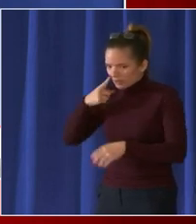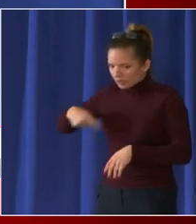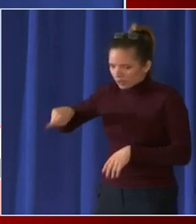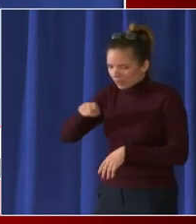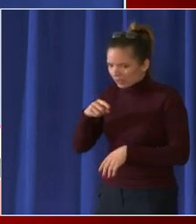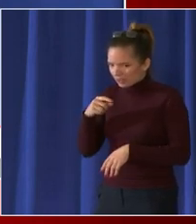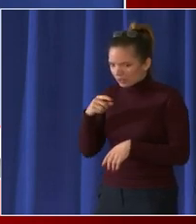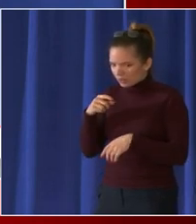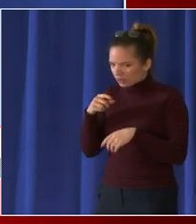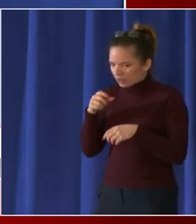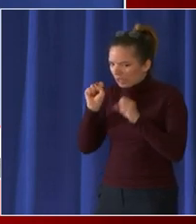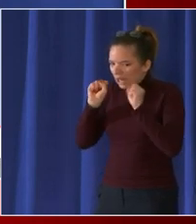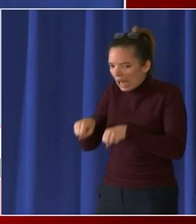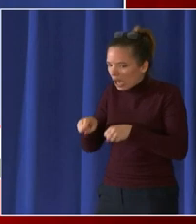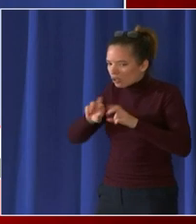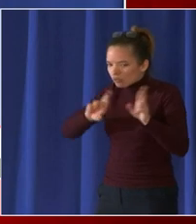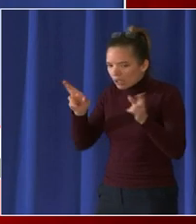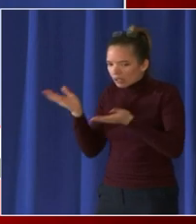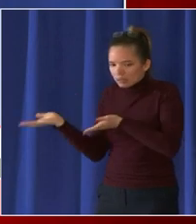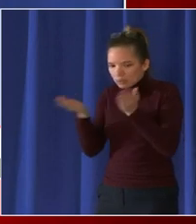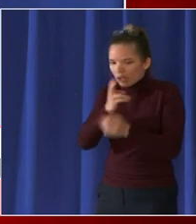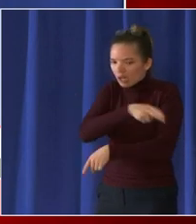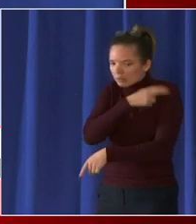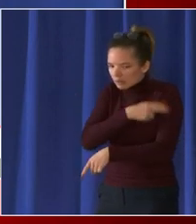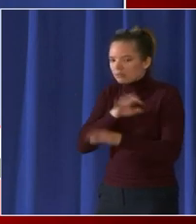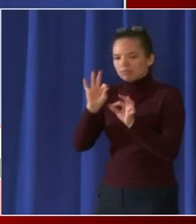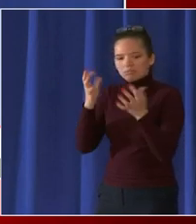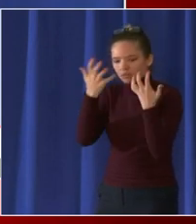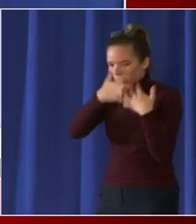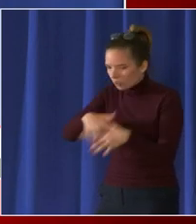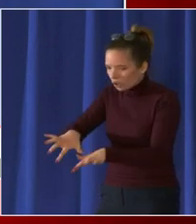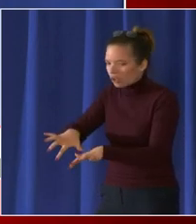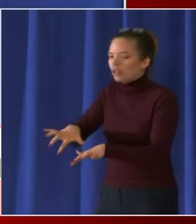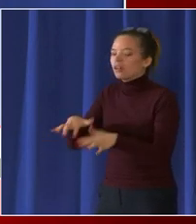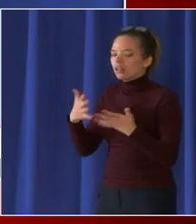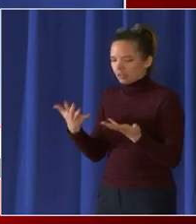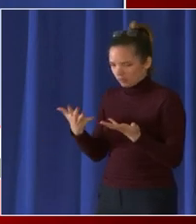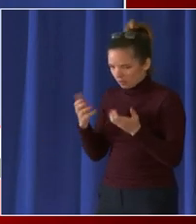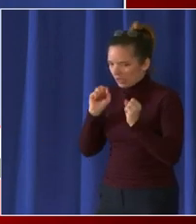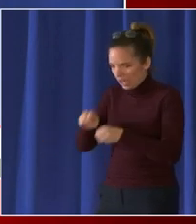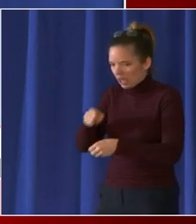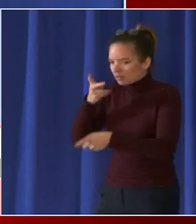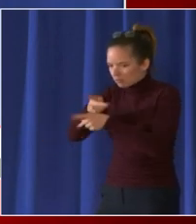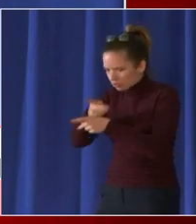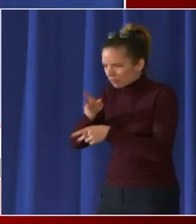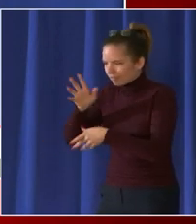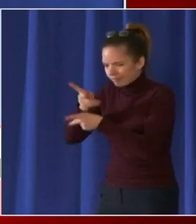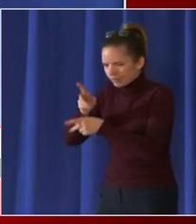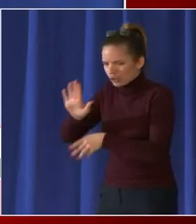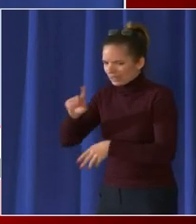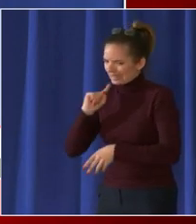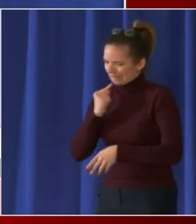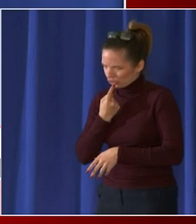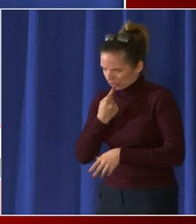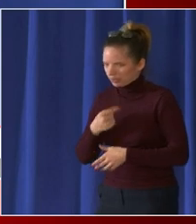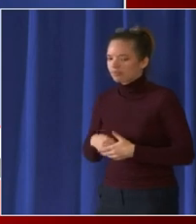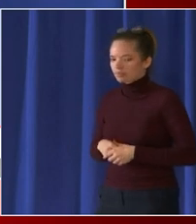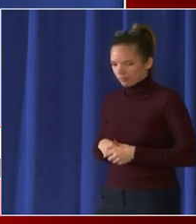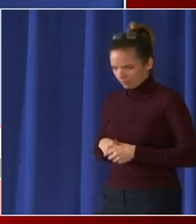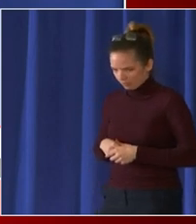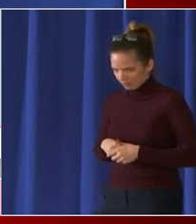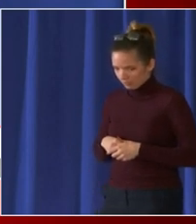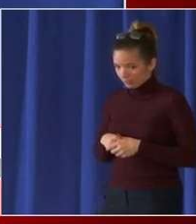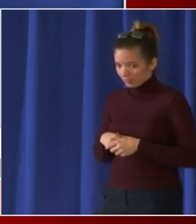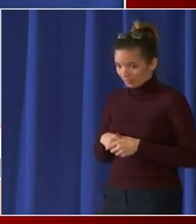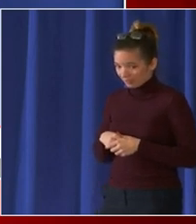and just to just to re-emphasize the people that are ending up in the icus and ending up dying are the people that are unvaccinated we are not seeing